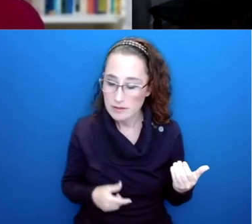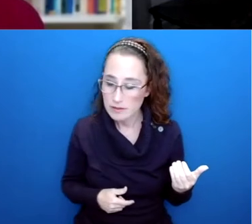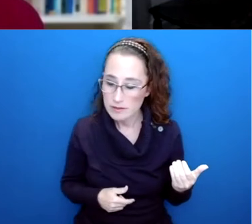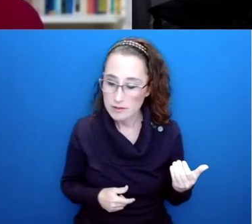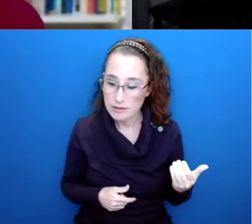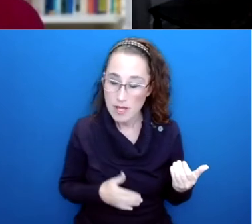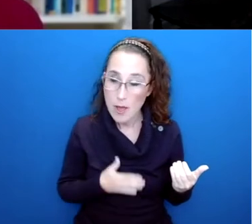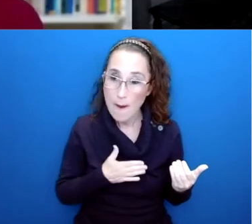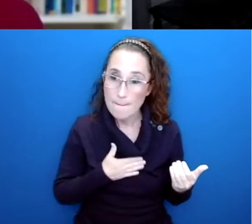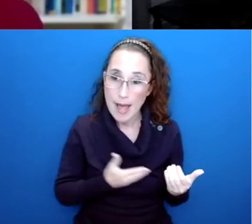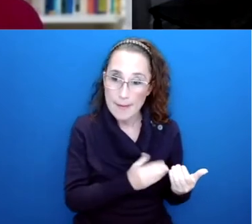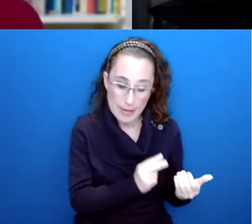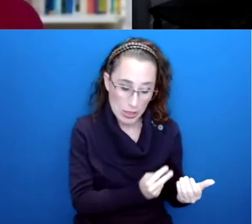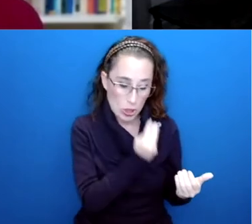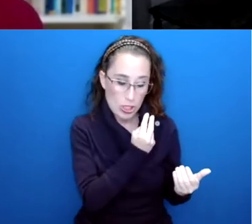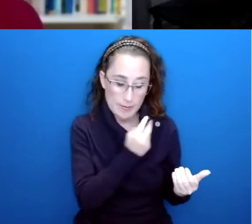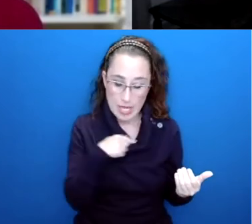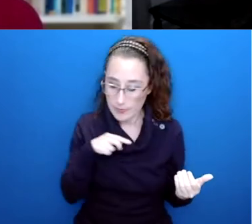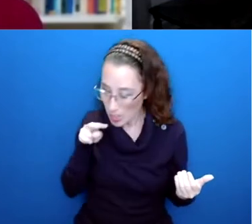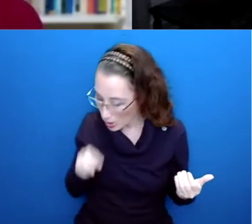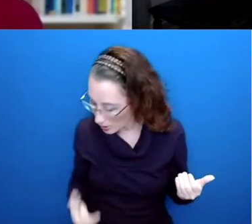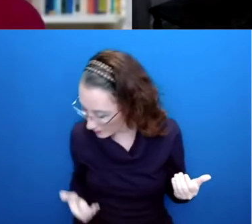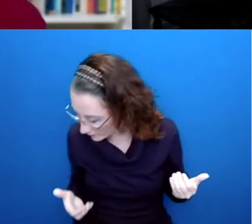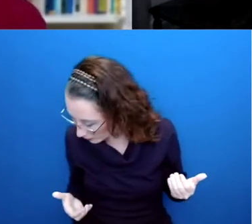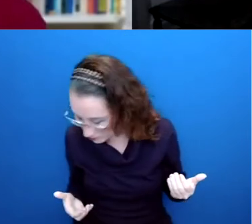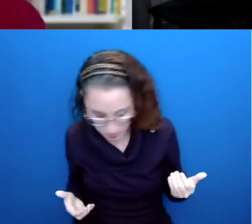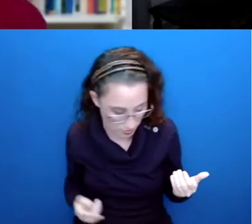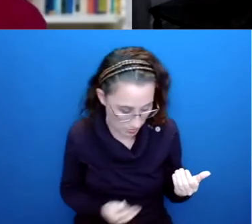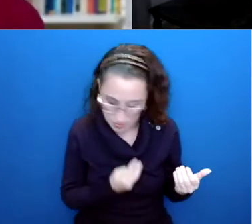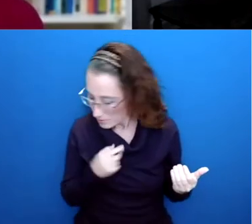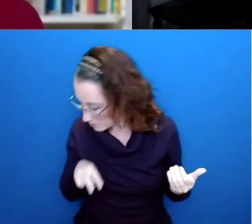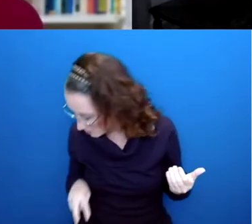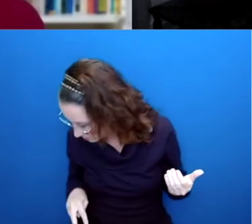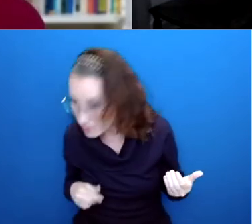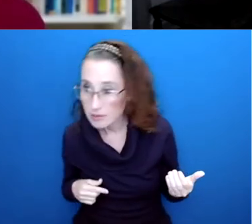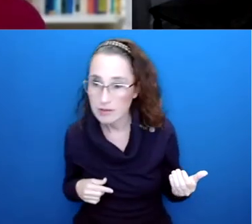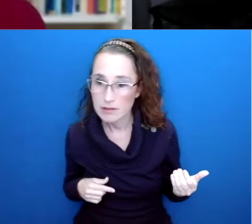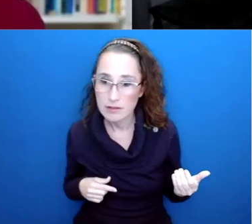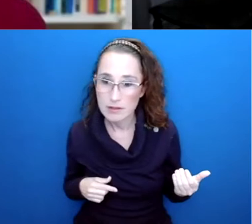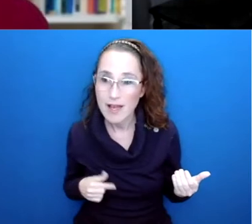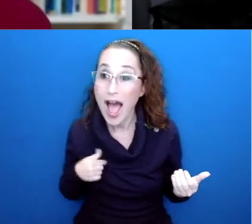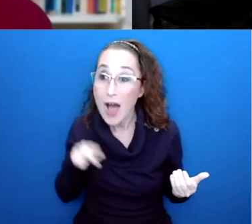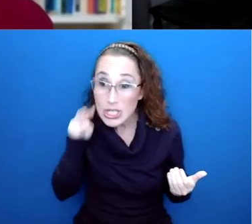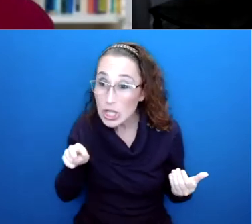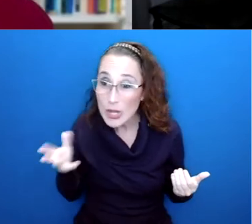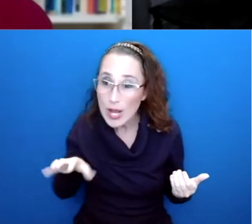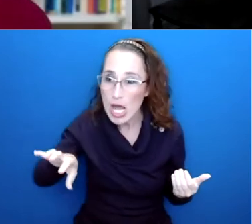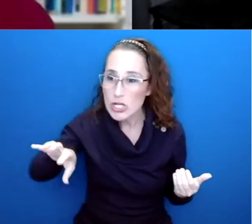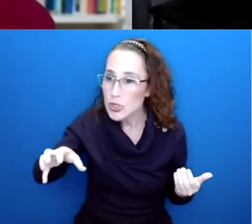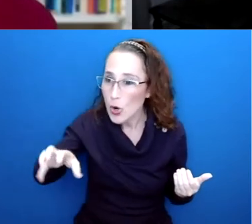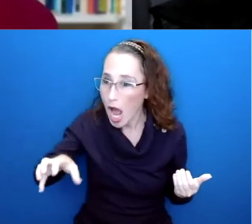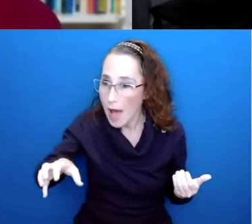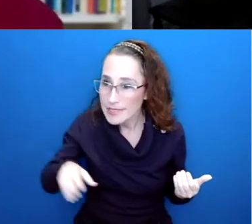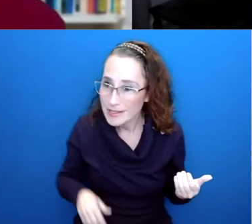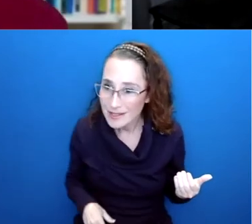up at me as I was looking down at my phone at doorknobs on eBay, of all things.